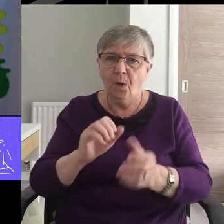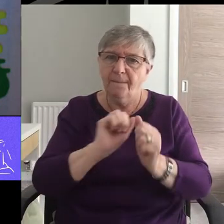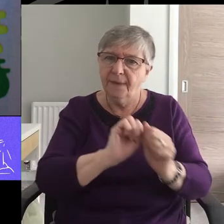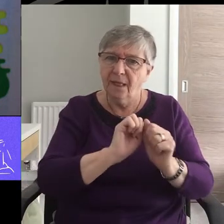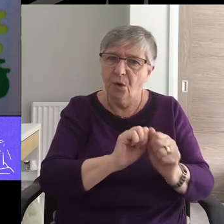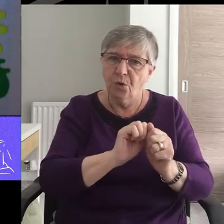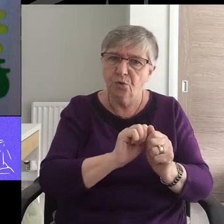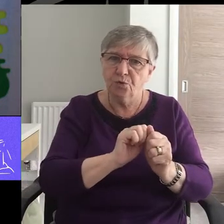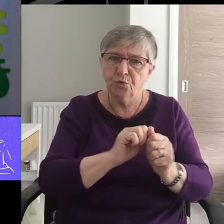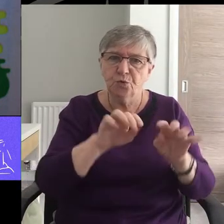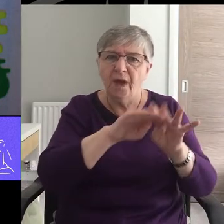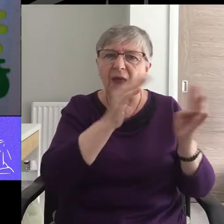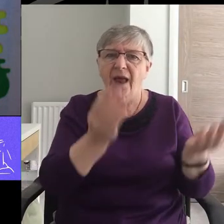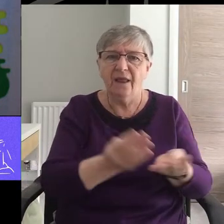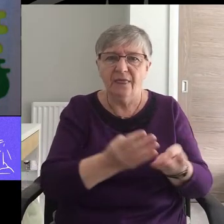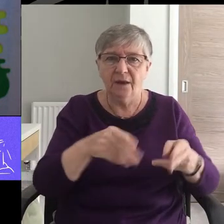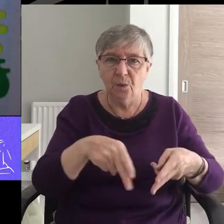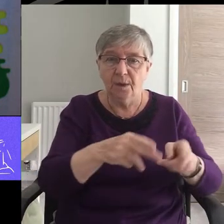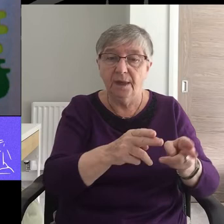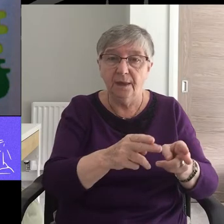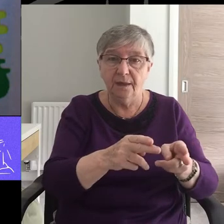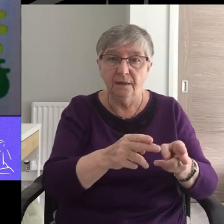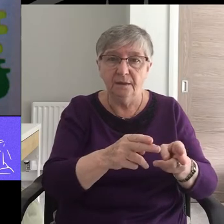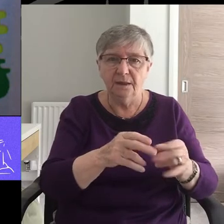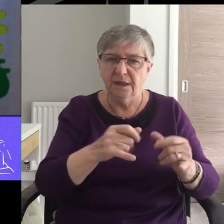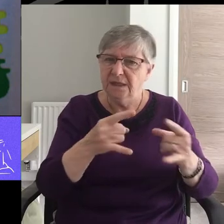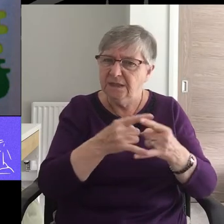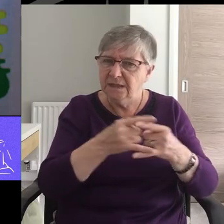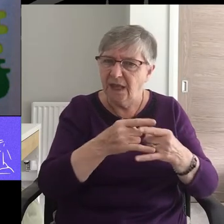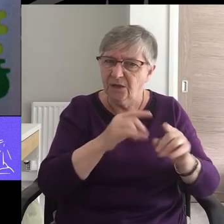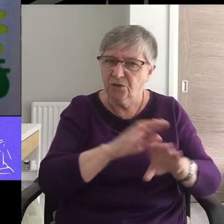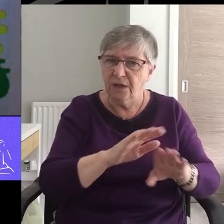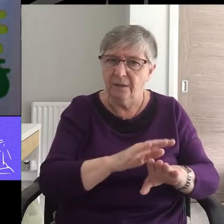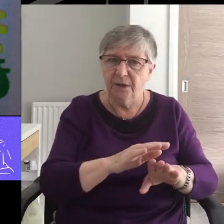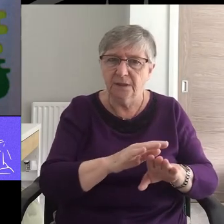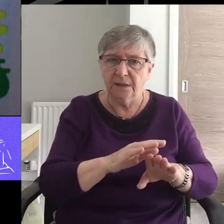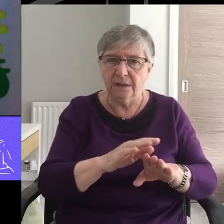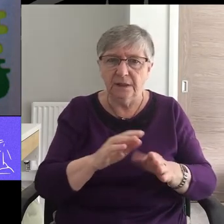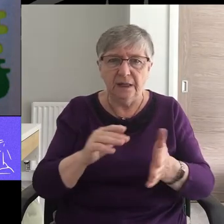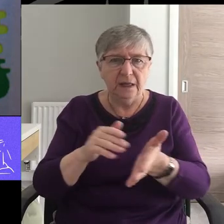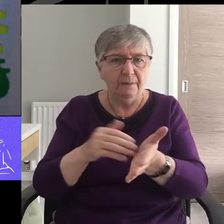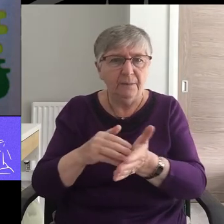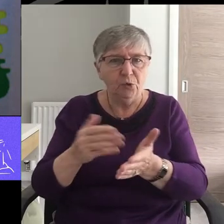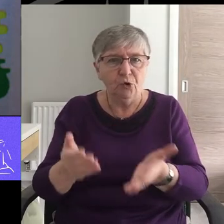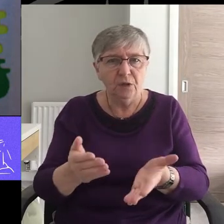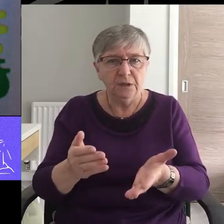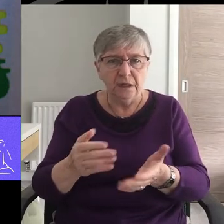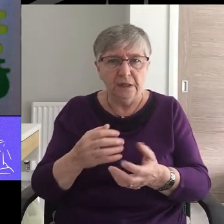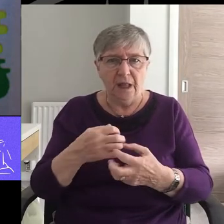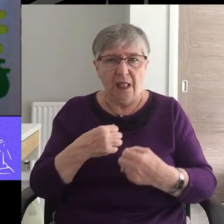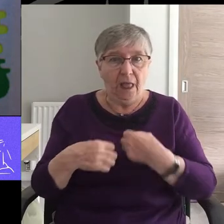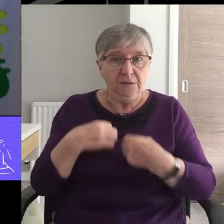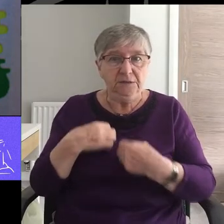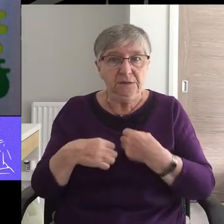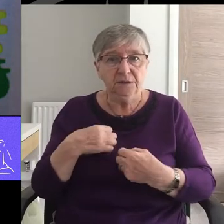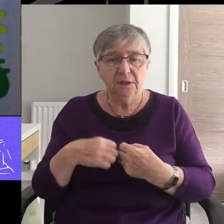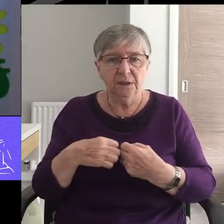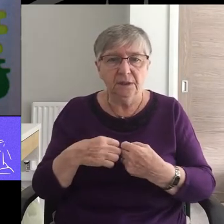belongs to your earthly nature. Sexual immorality, impurity, lust,